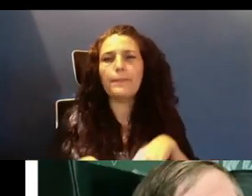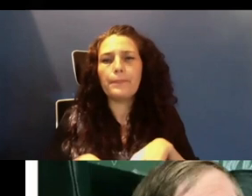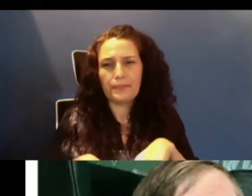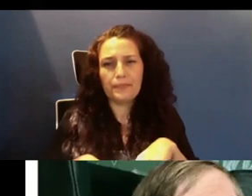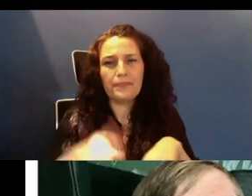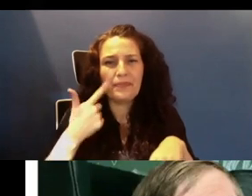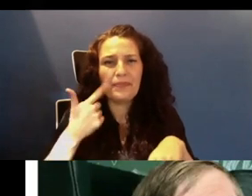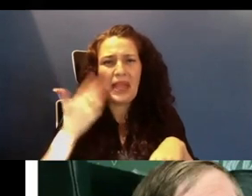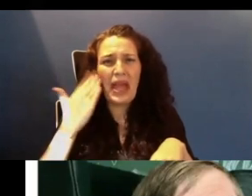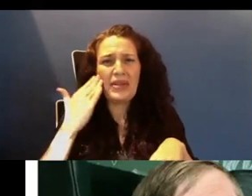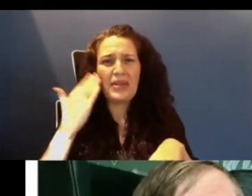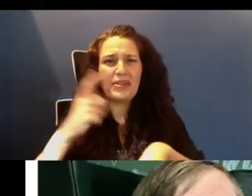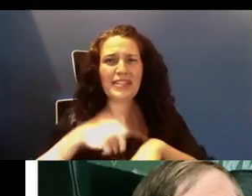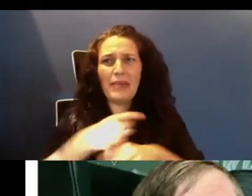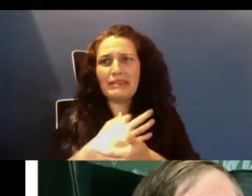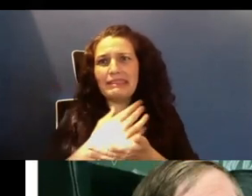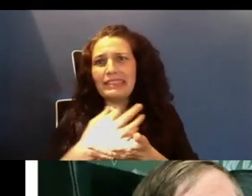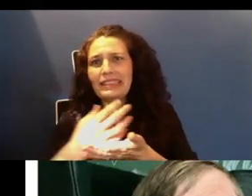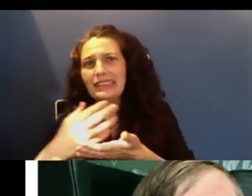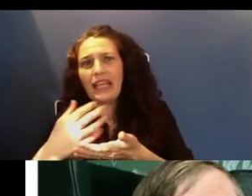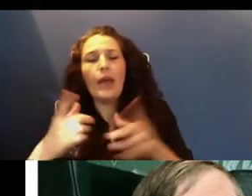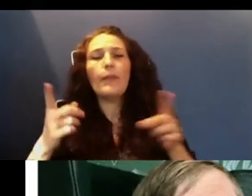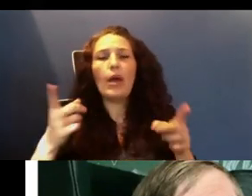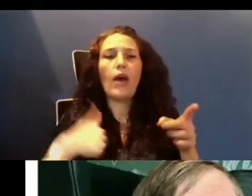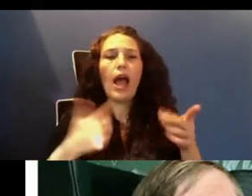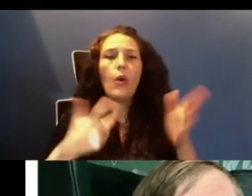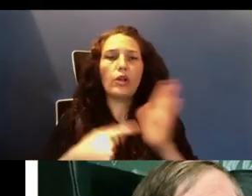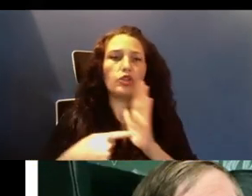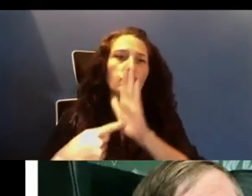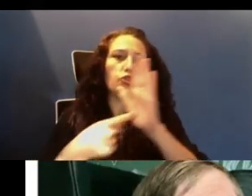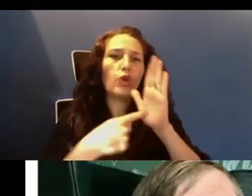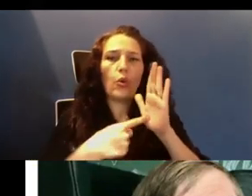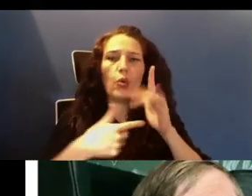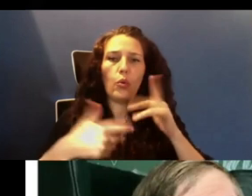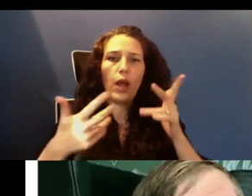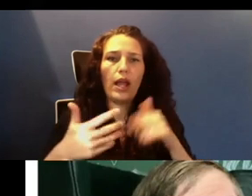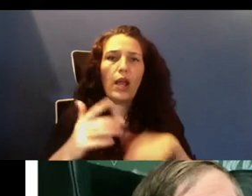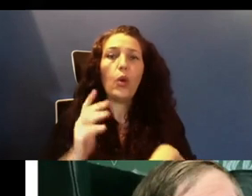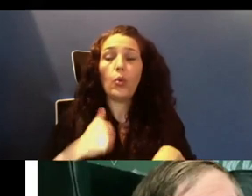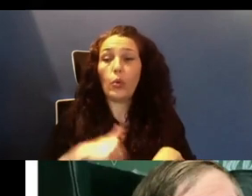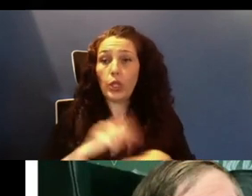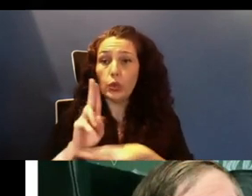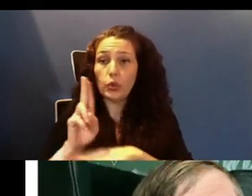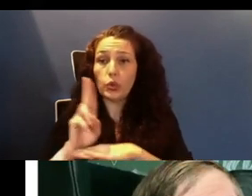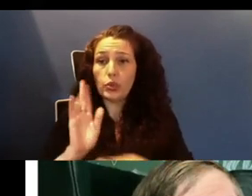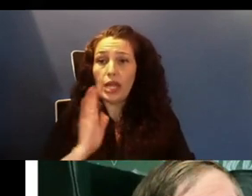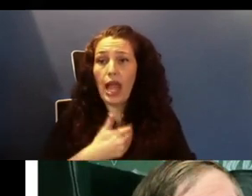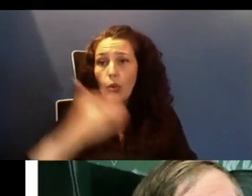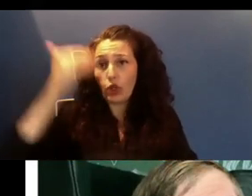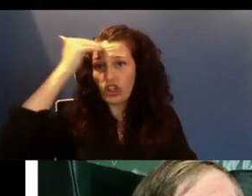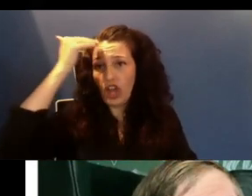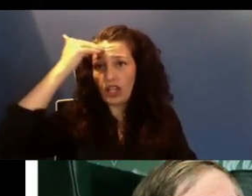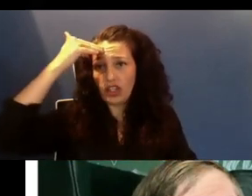slide because I know we don't have a lot of time. But what I really wanted to show is that we can use our knowledge of the circuits